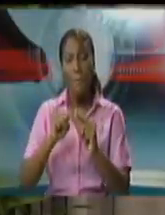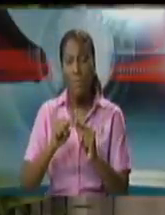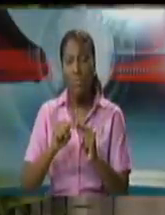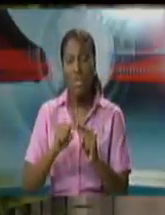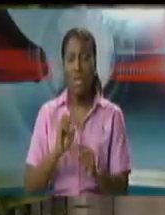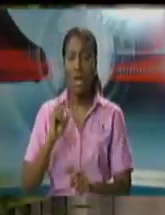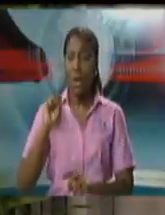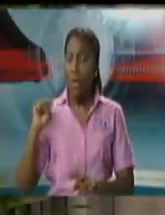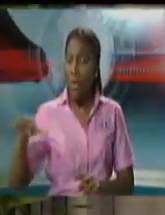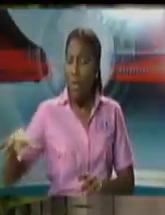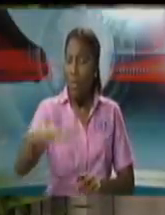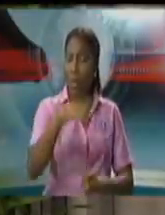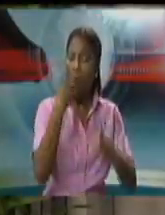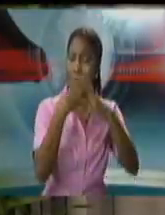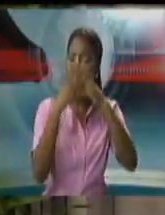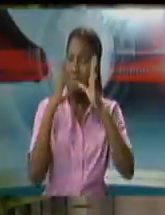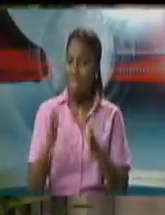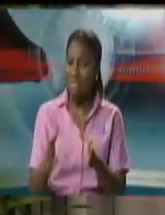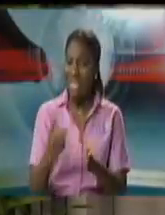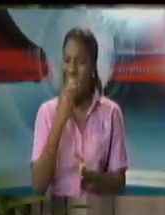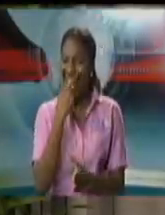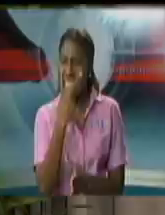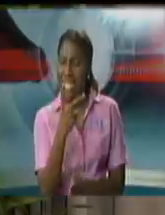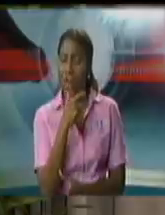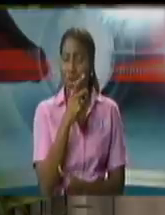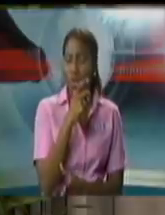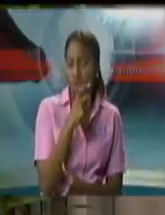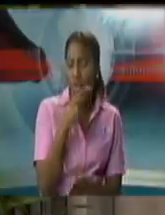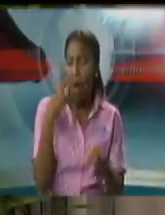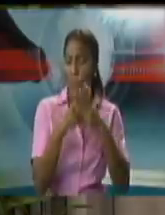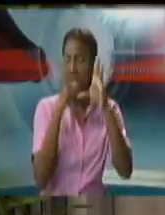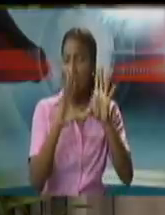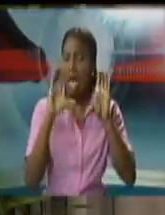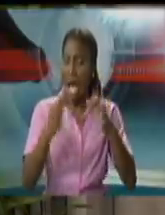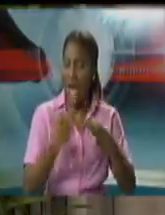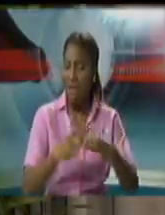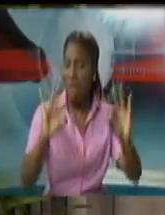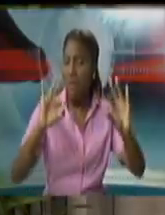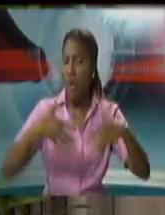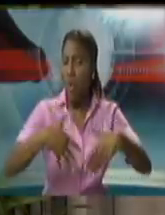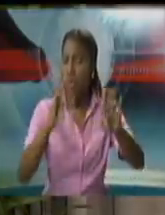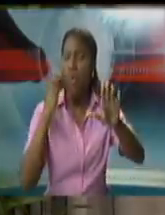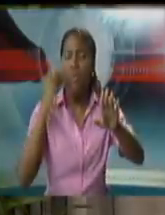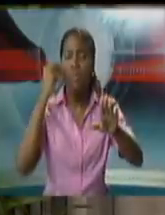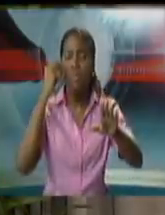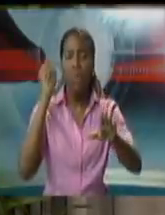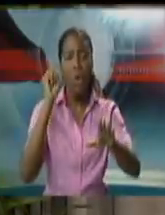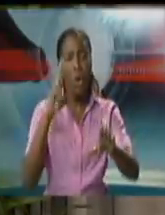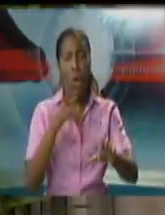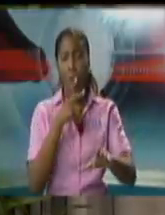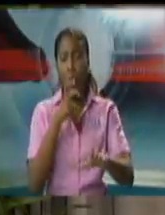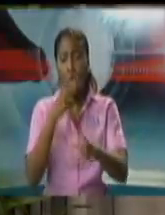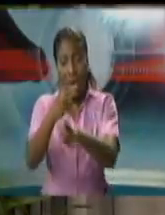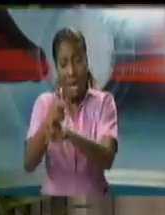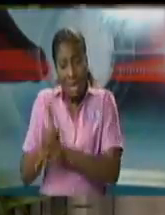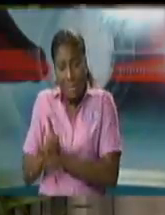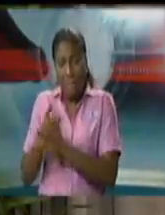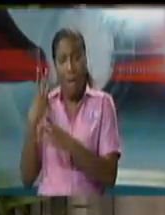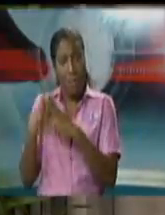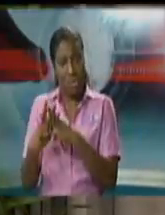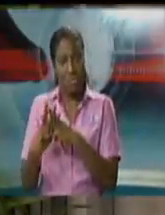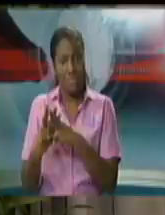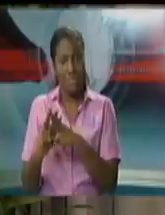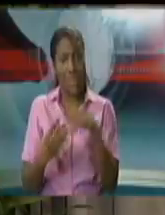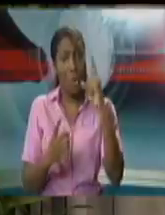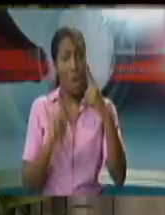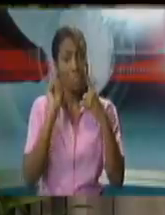looked at the issue of who was appropriate for release in two circumstances. One, where